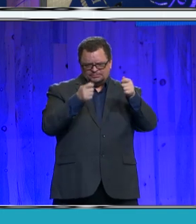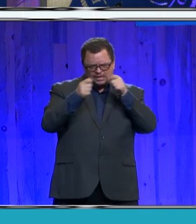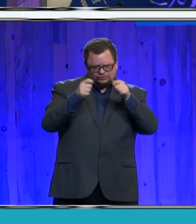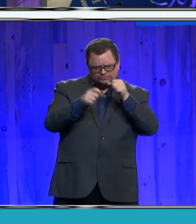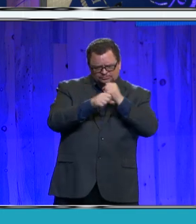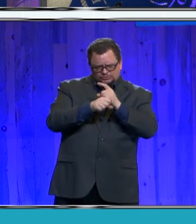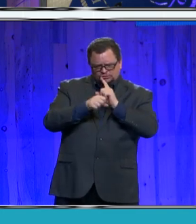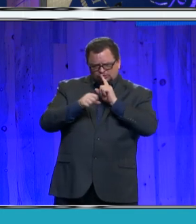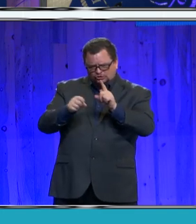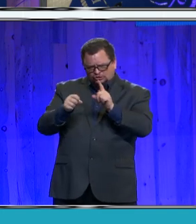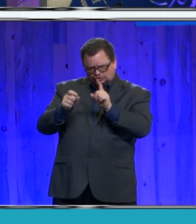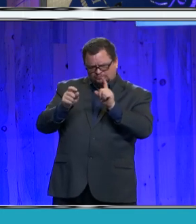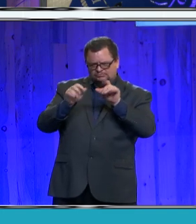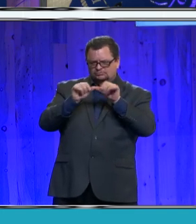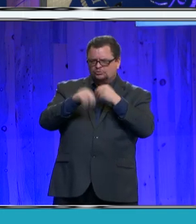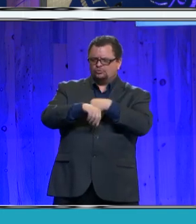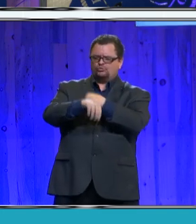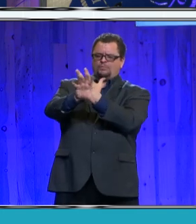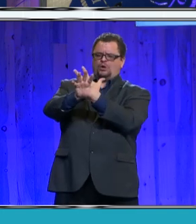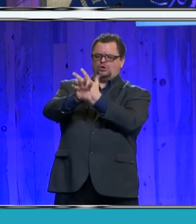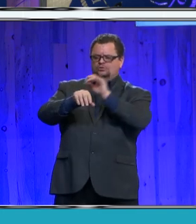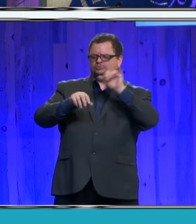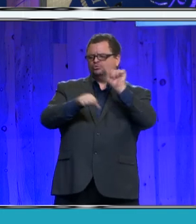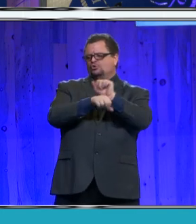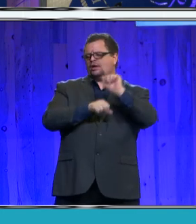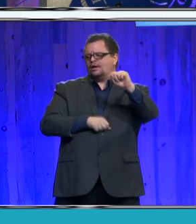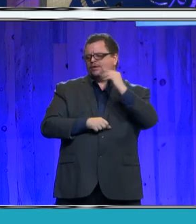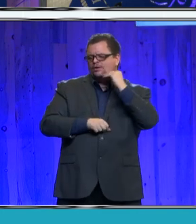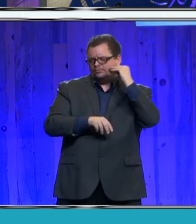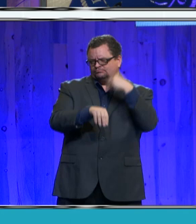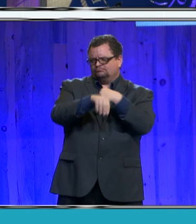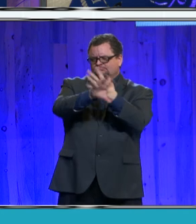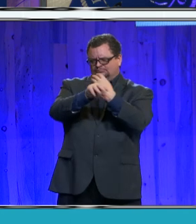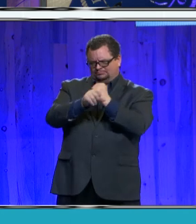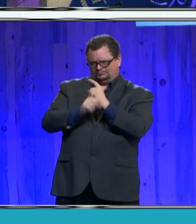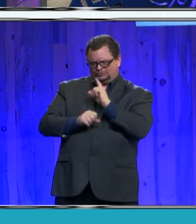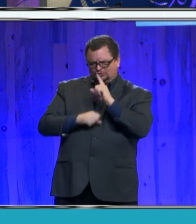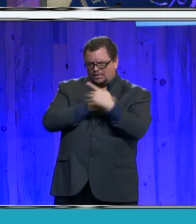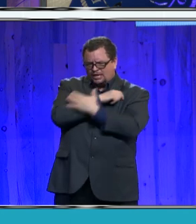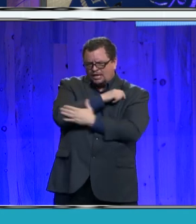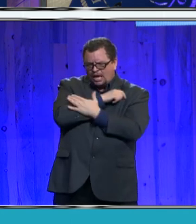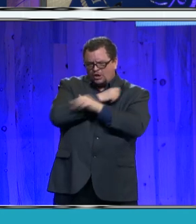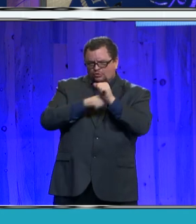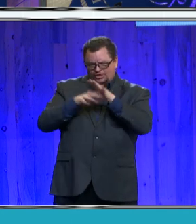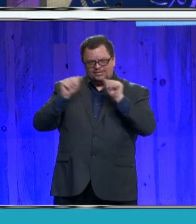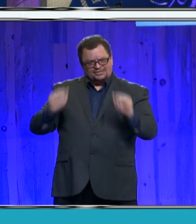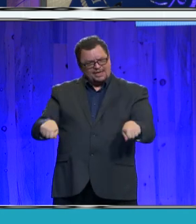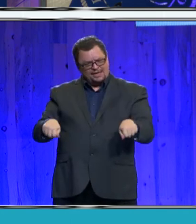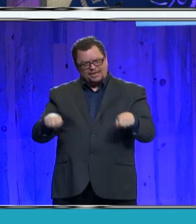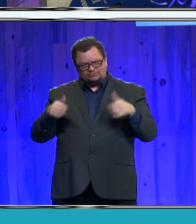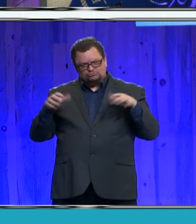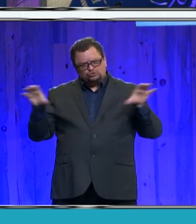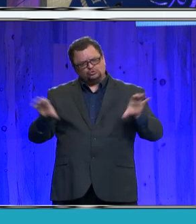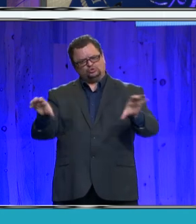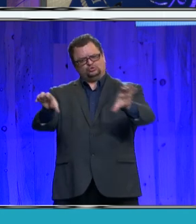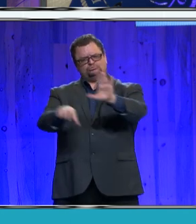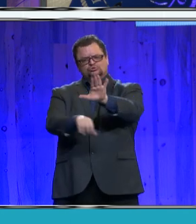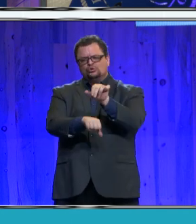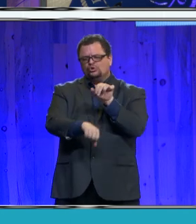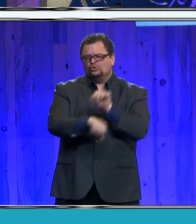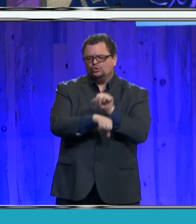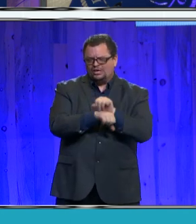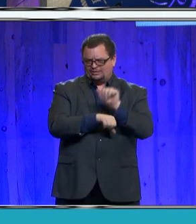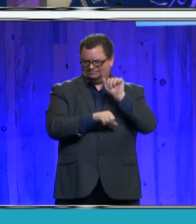better utilized space ensuring county employees could still provide crucial citizen services remotely in a safe